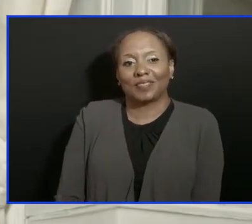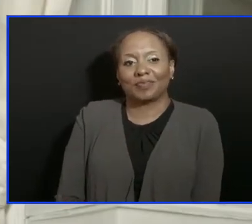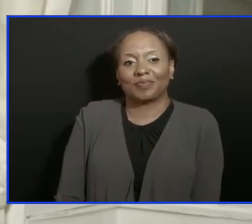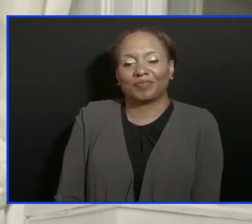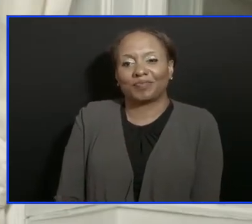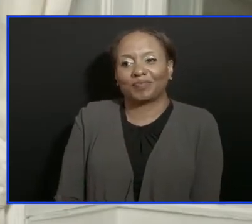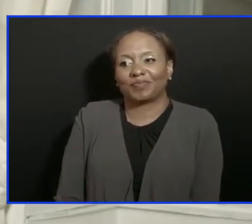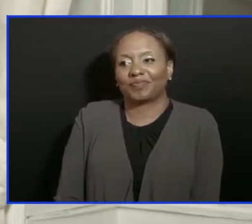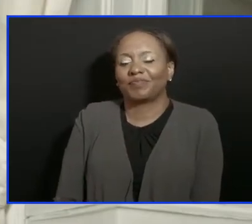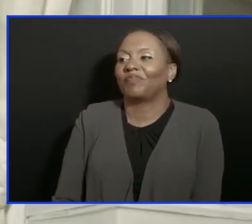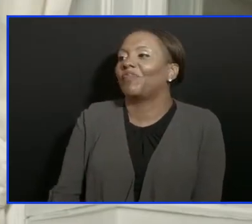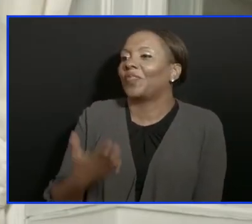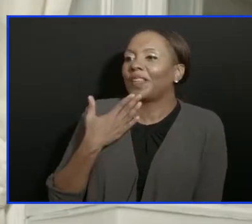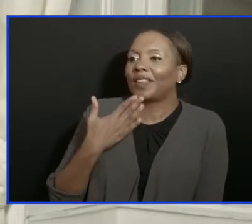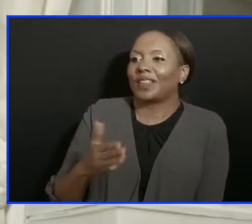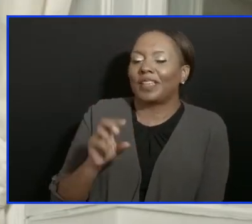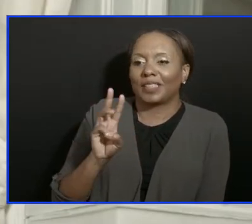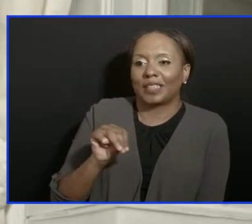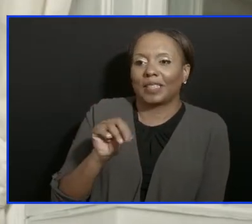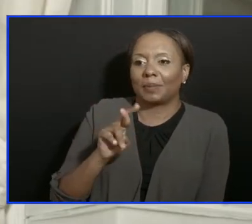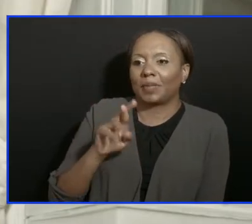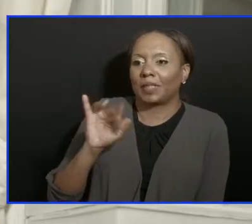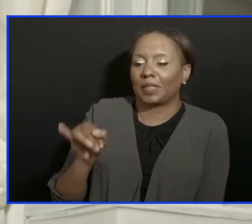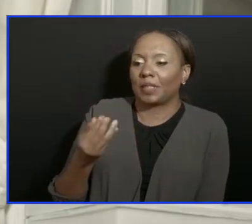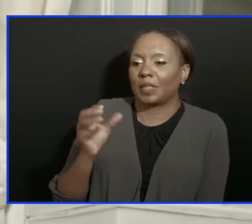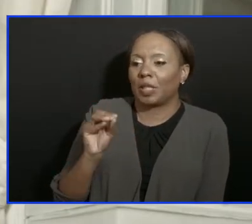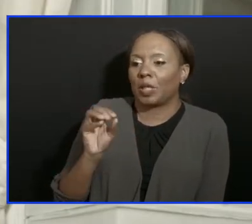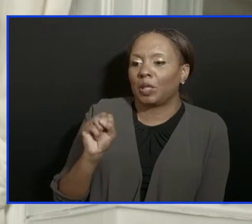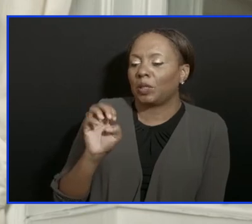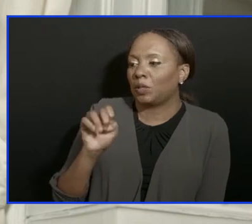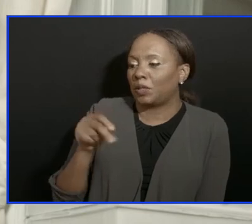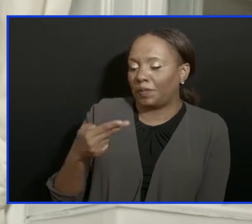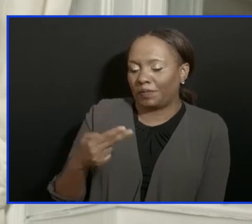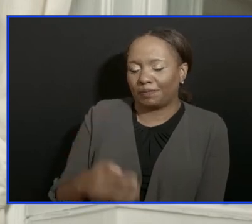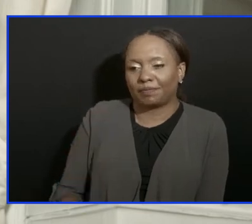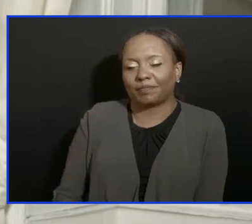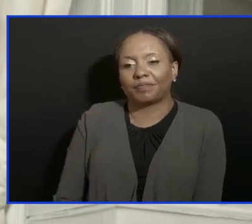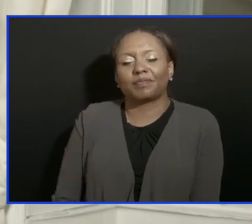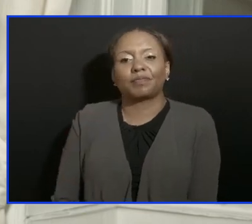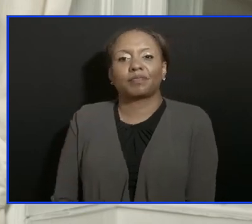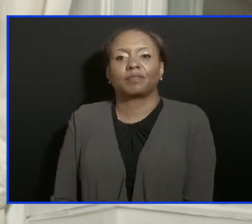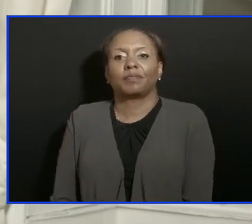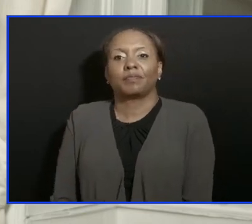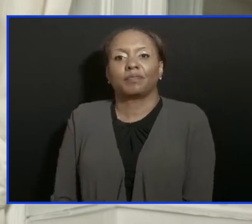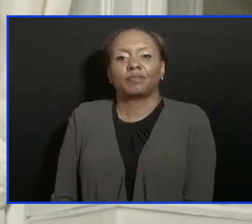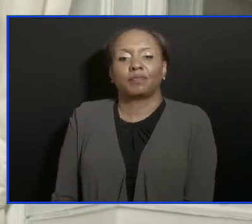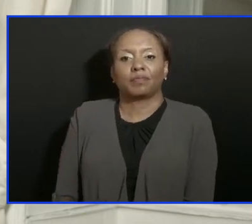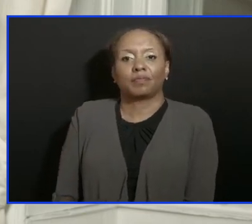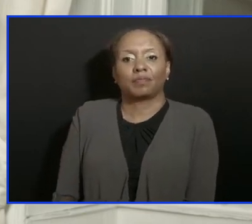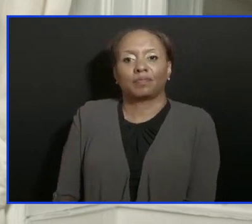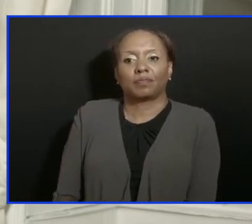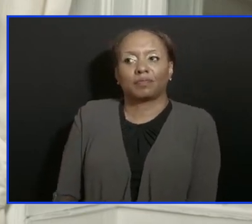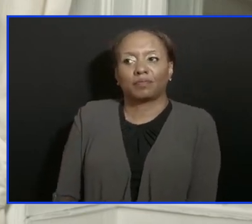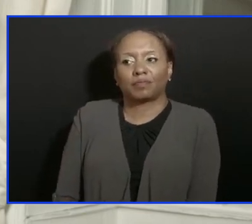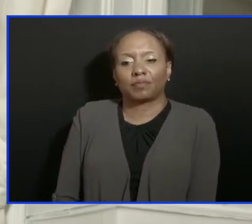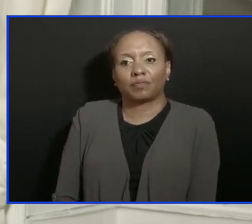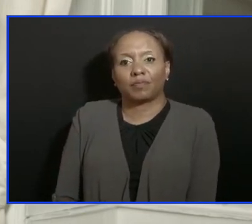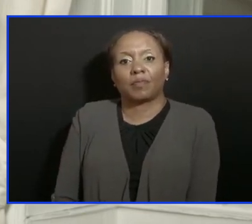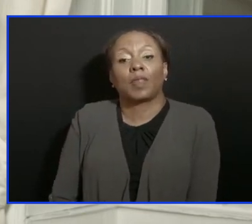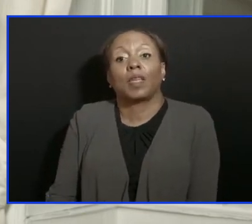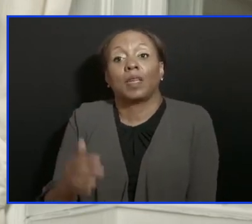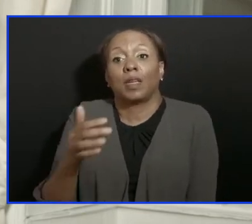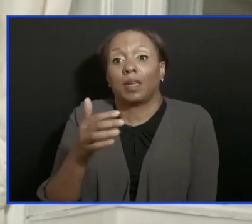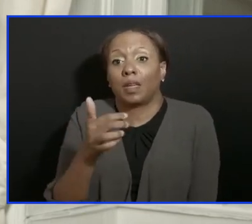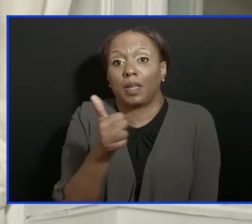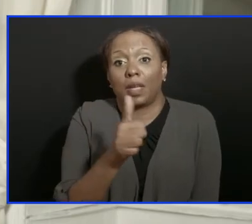Thanks, Mr. Joseph. I will answer that question like this. Anything that we have, that we know there's the evidence